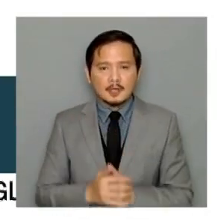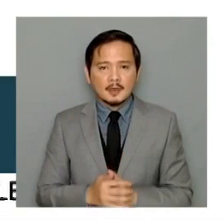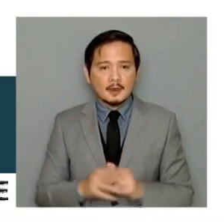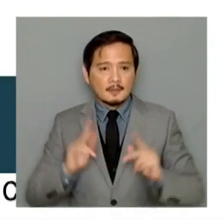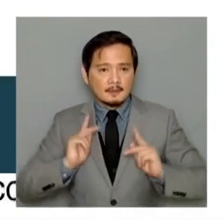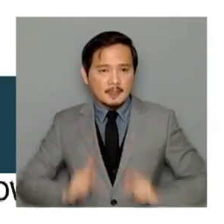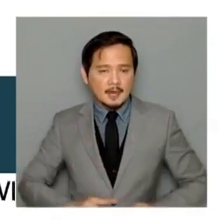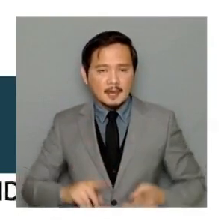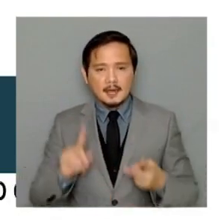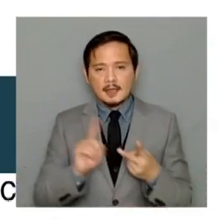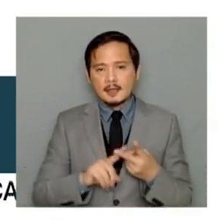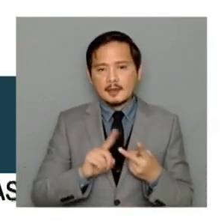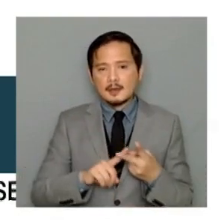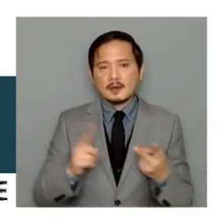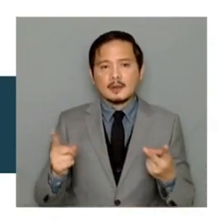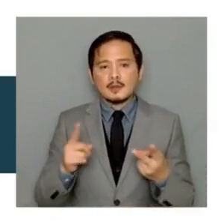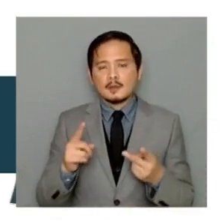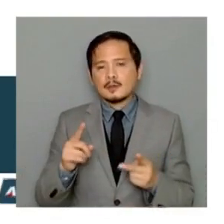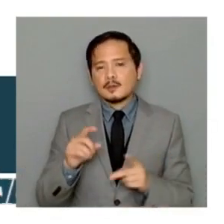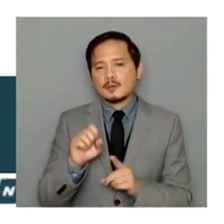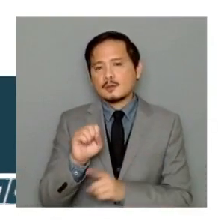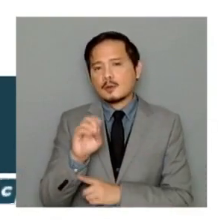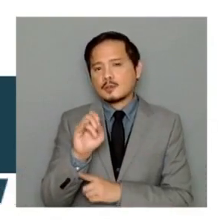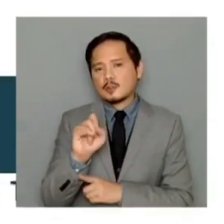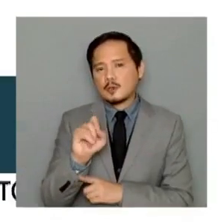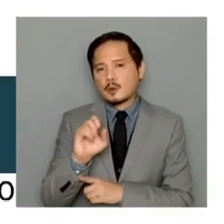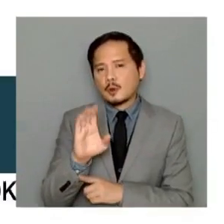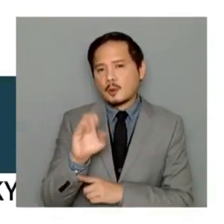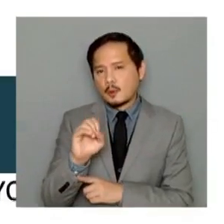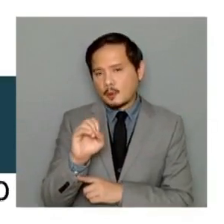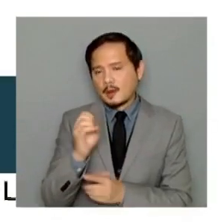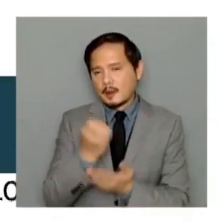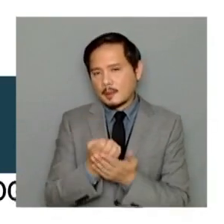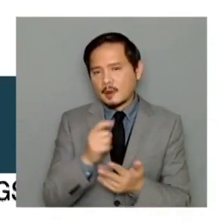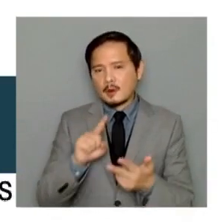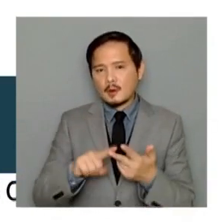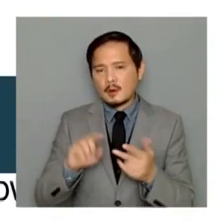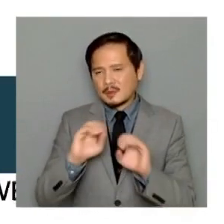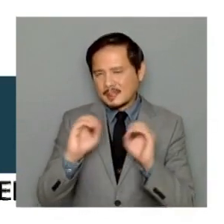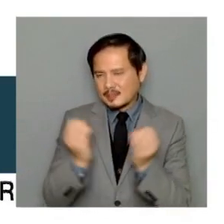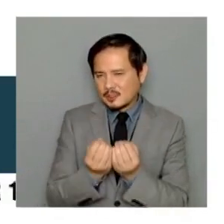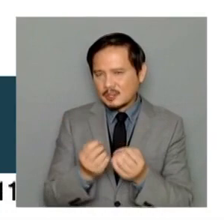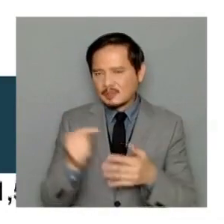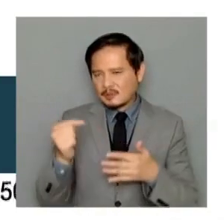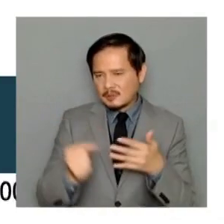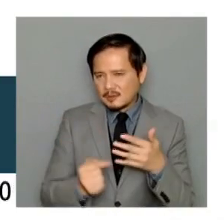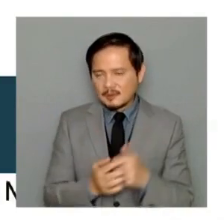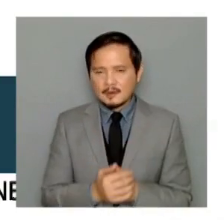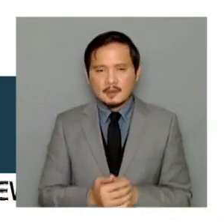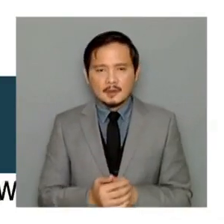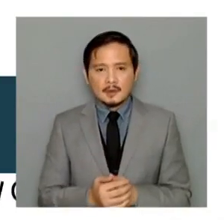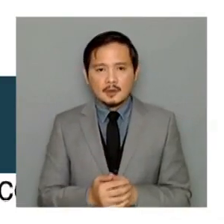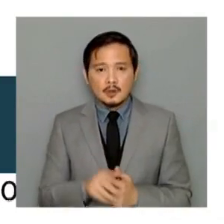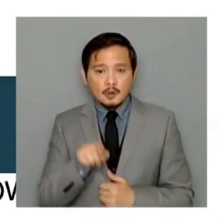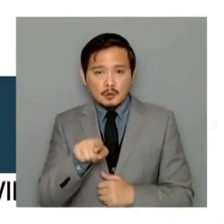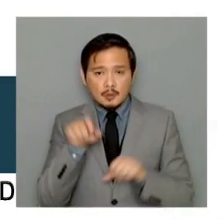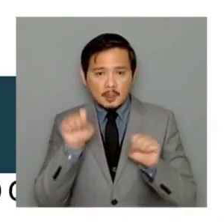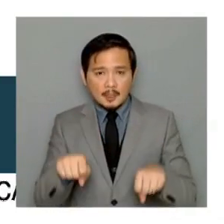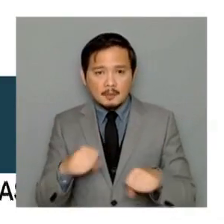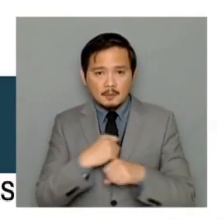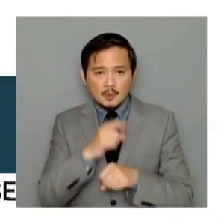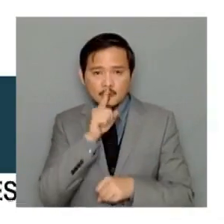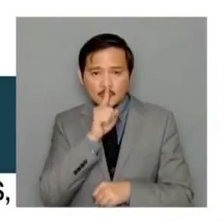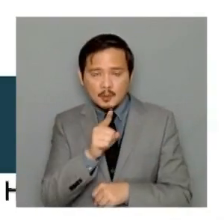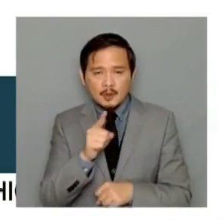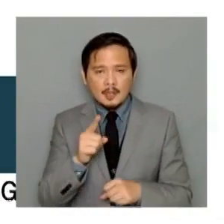socioeconomic as well, organizational, then you are able to ensure not only the lives